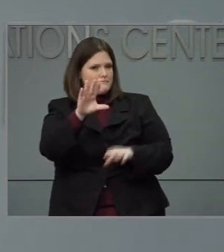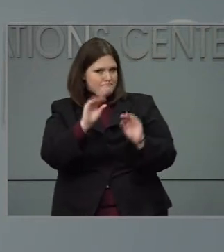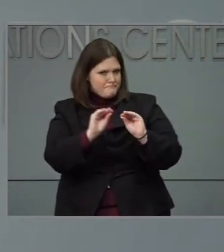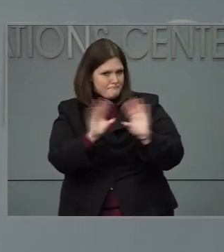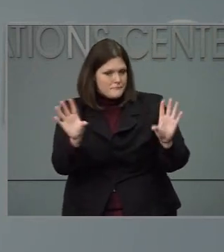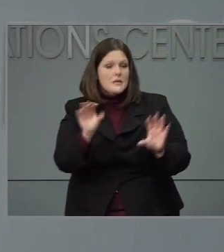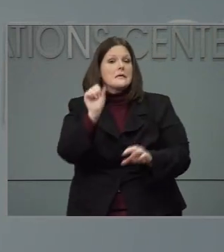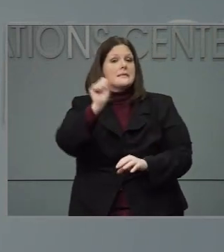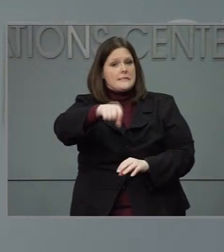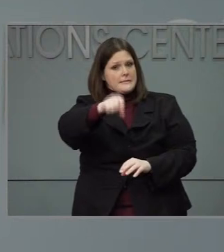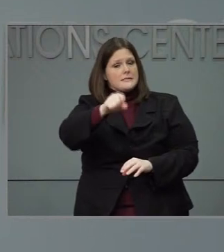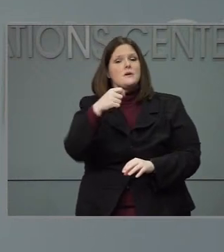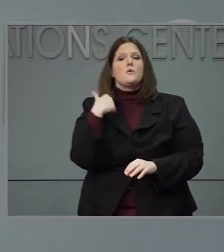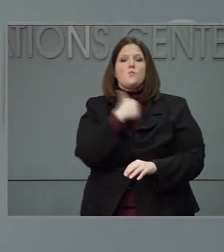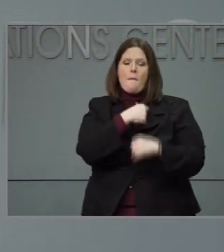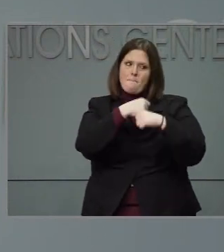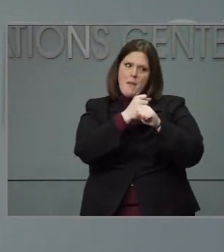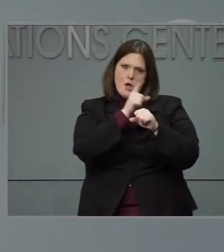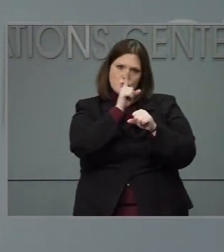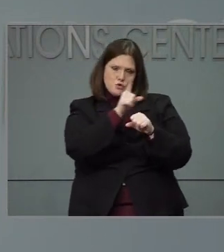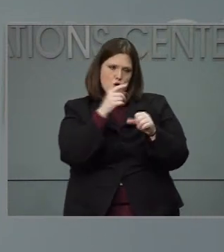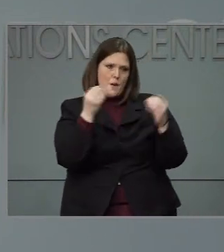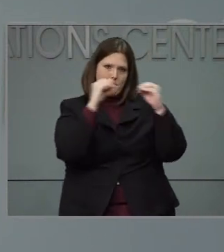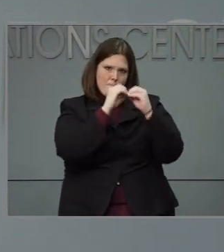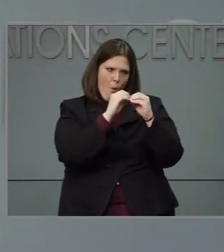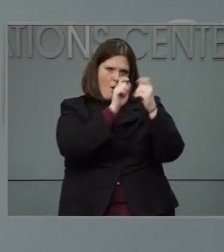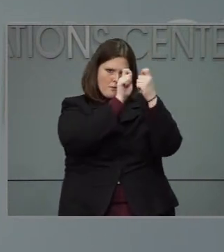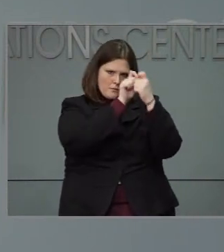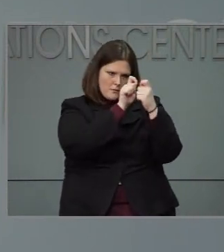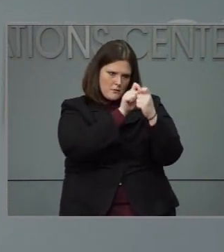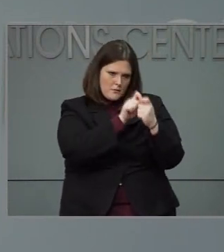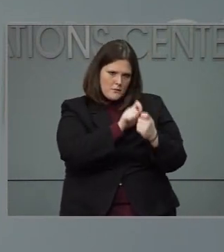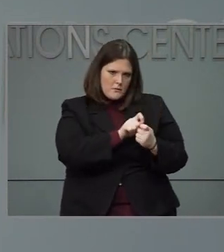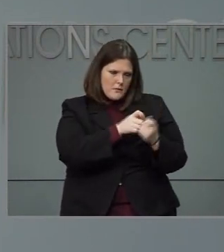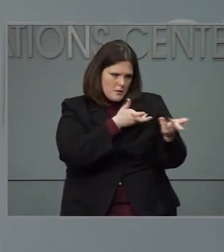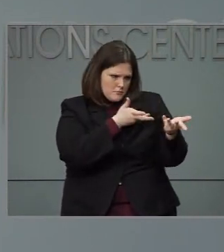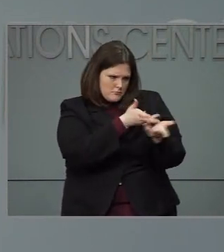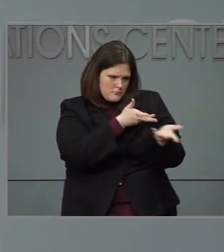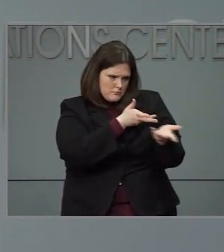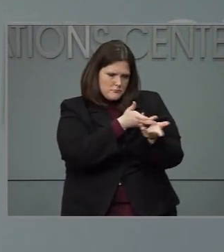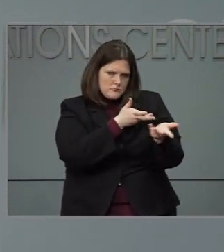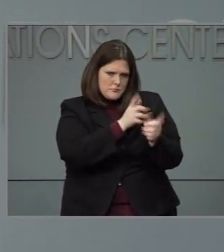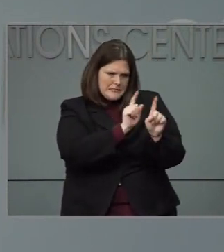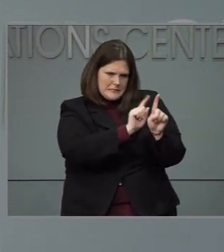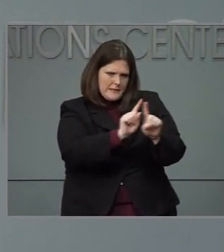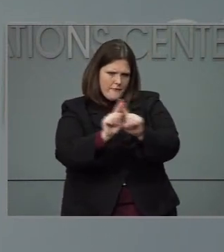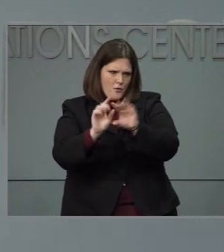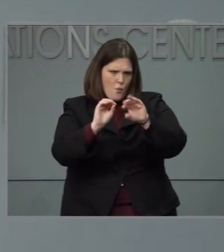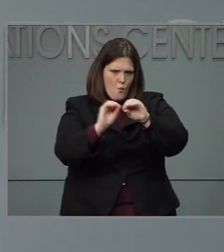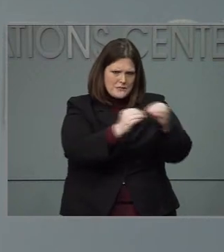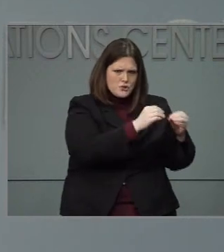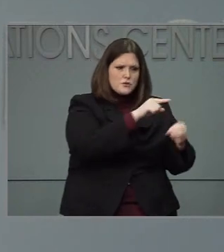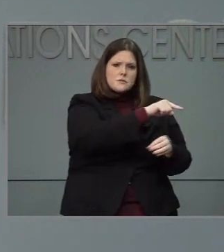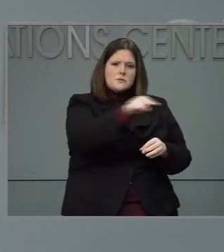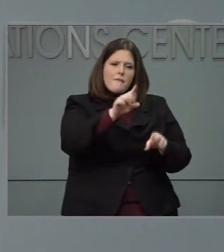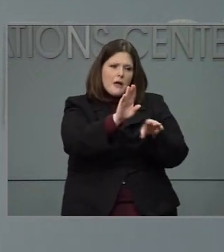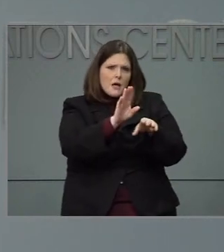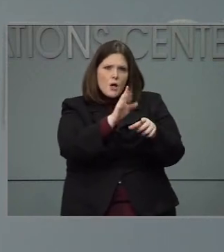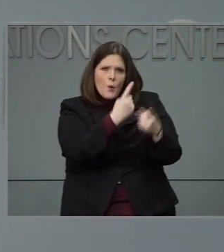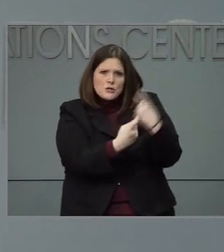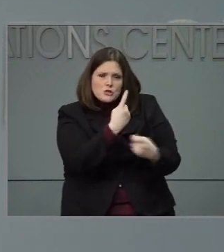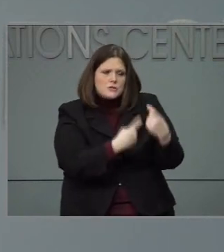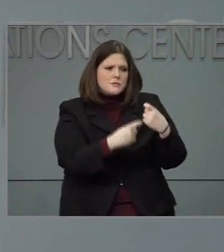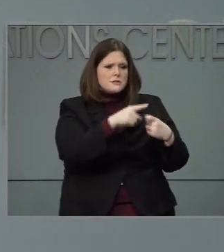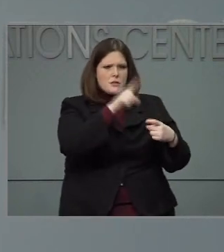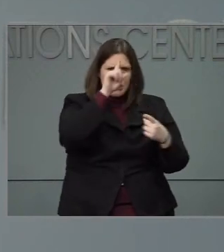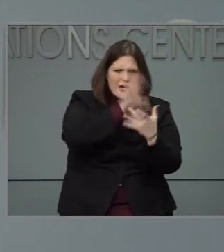it in further and further detail, working with the individual organizations, answering questions, make sure everyone is on